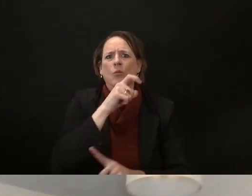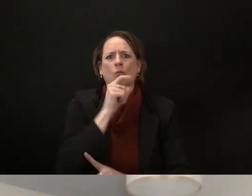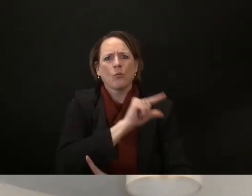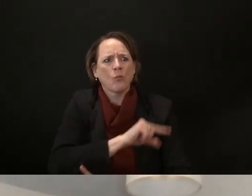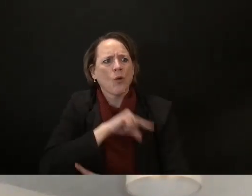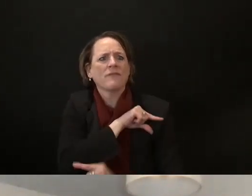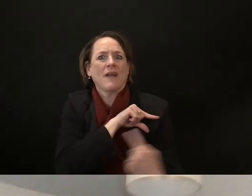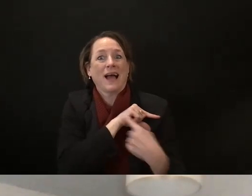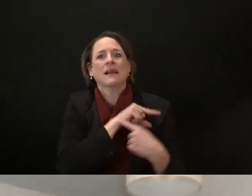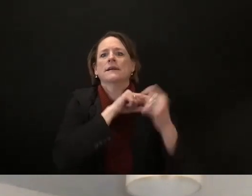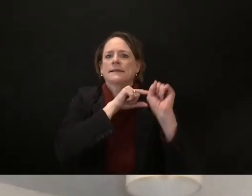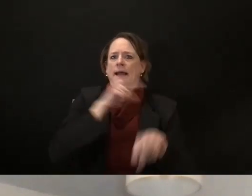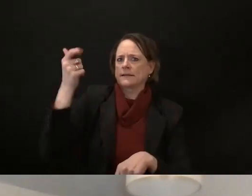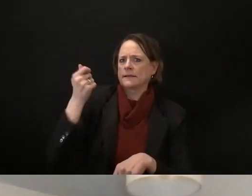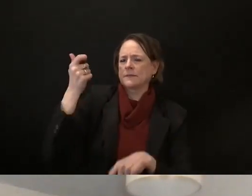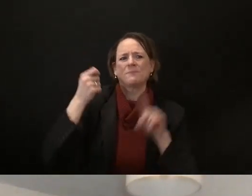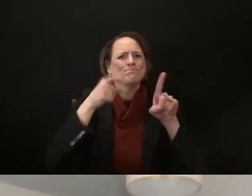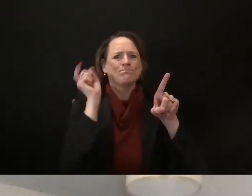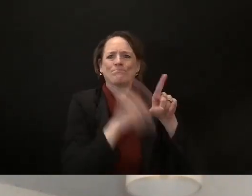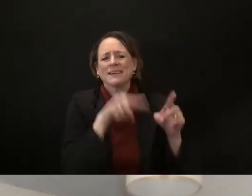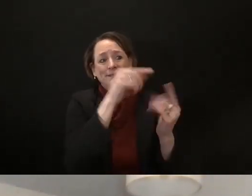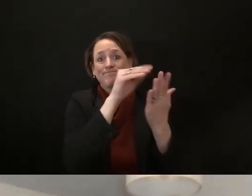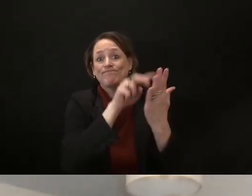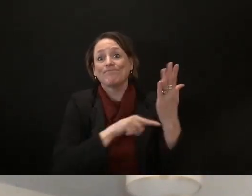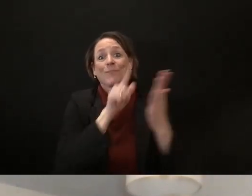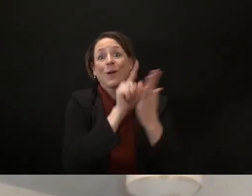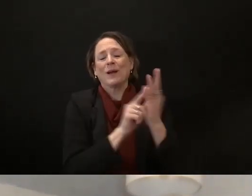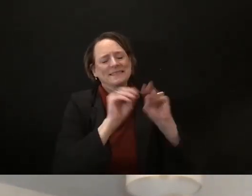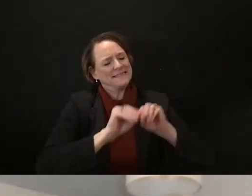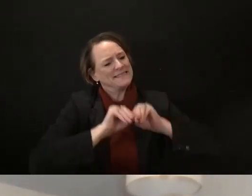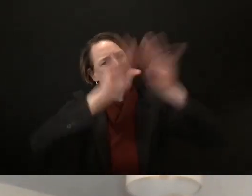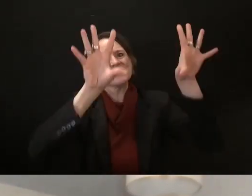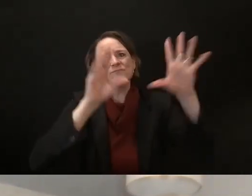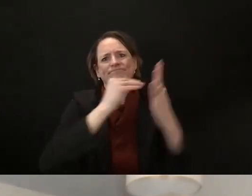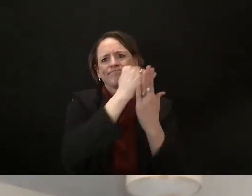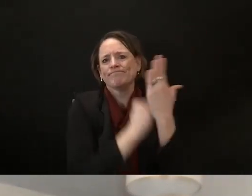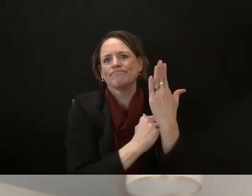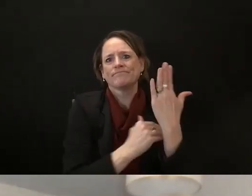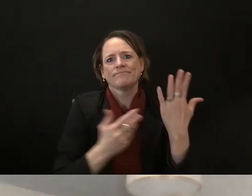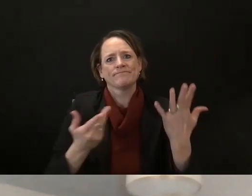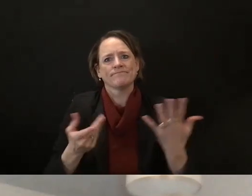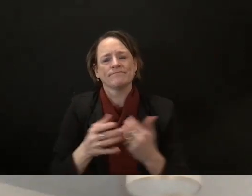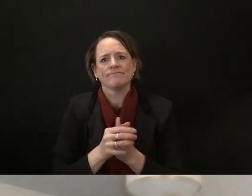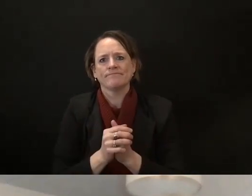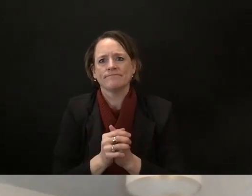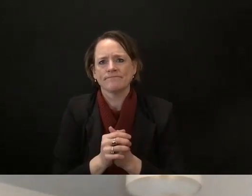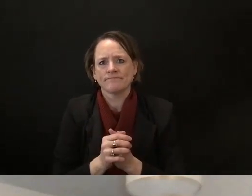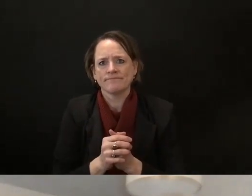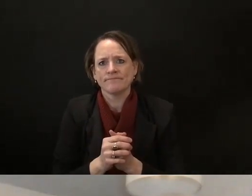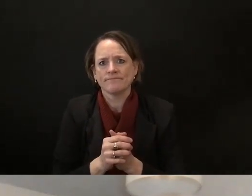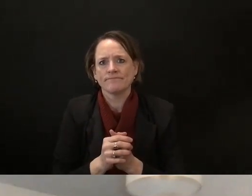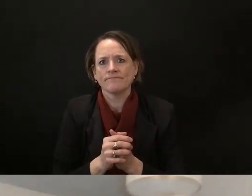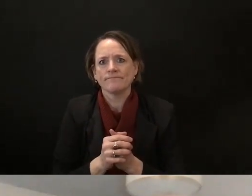reform bills with my democratic colleagues in july of last year my office we've been working to address each constituent